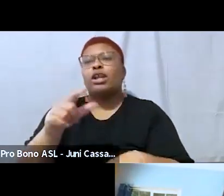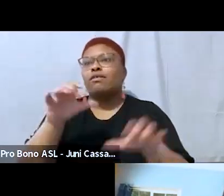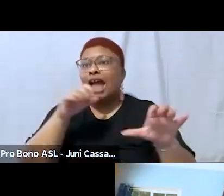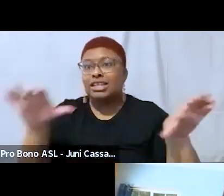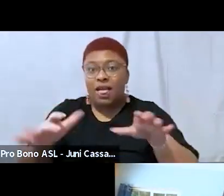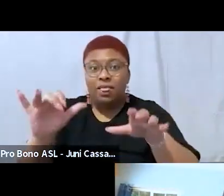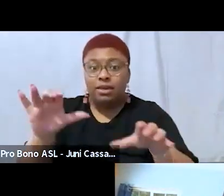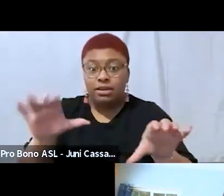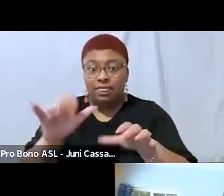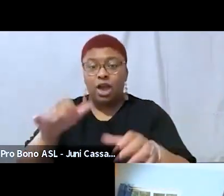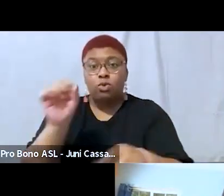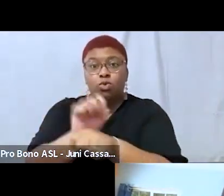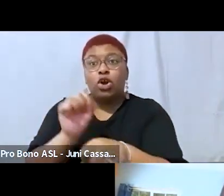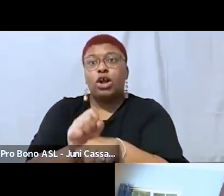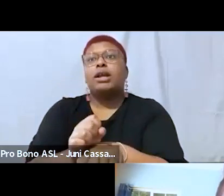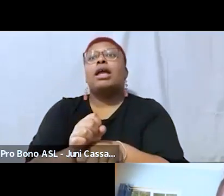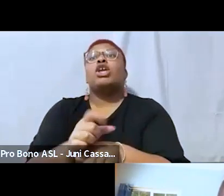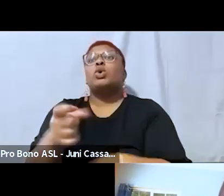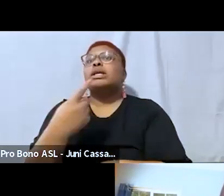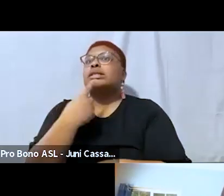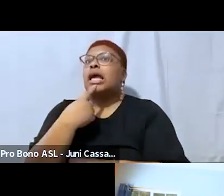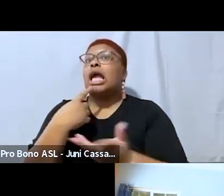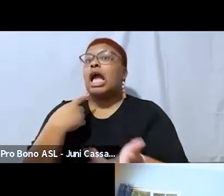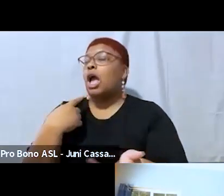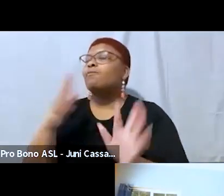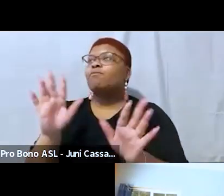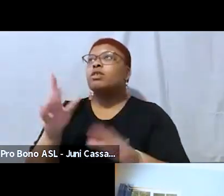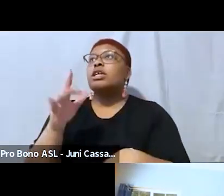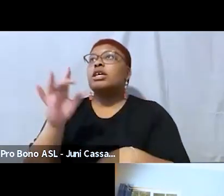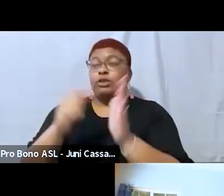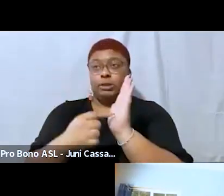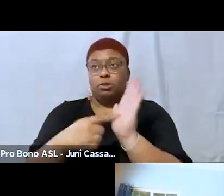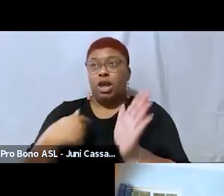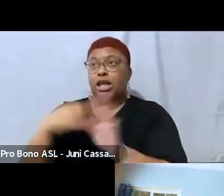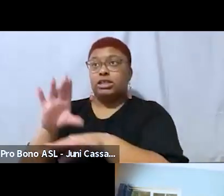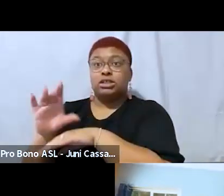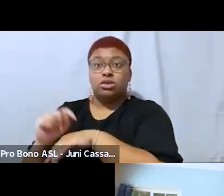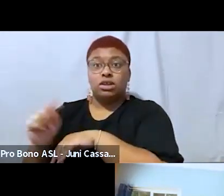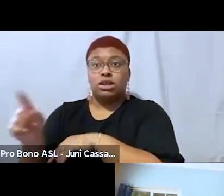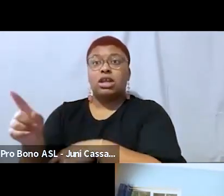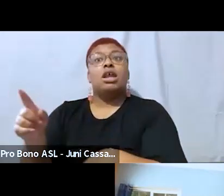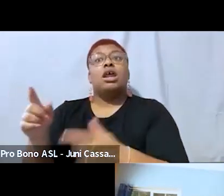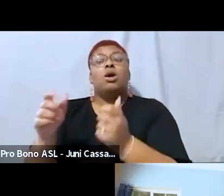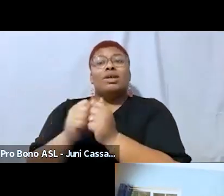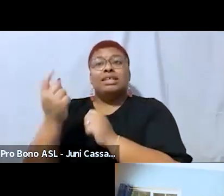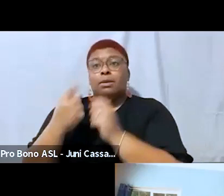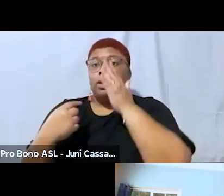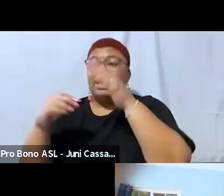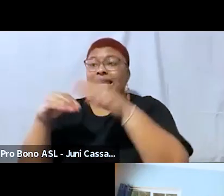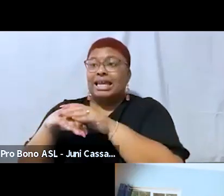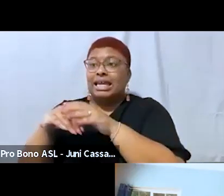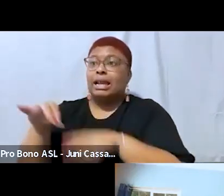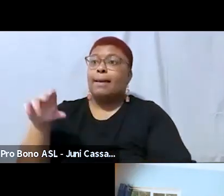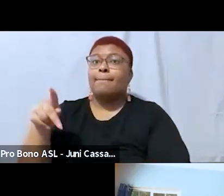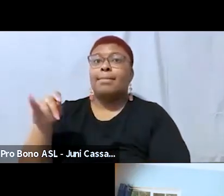what you can say i consulted with someone very recently in pilates that wanted to like literally in pilates right that wants to make their